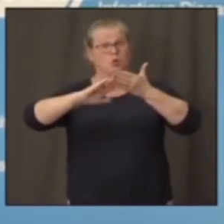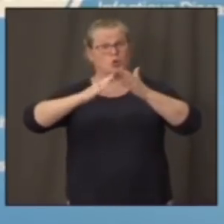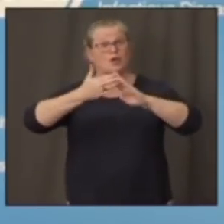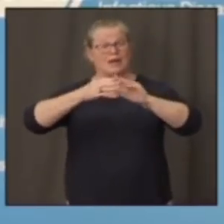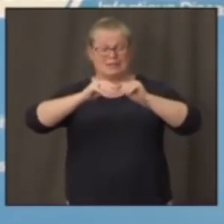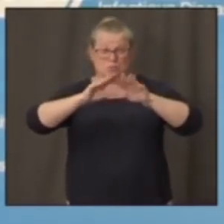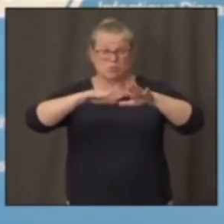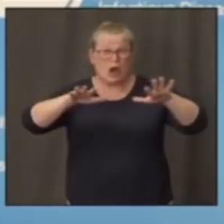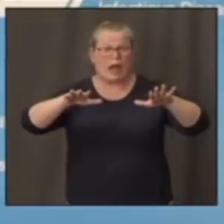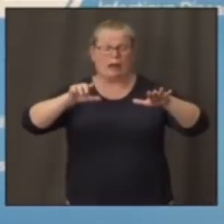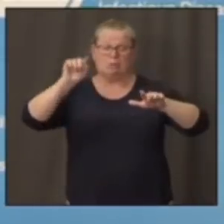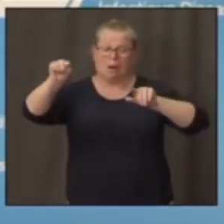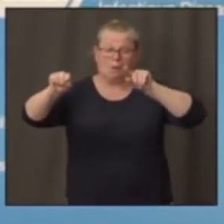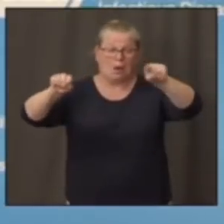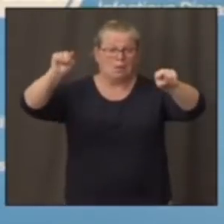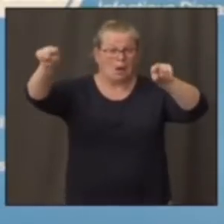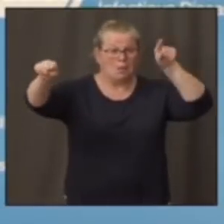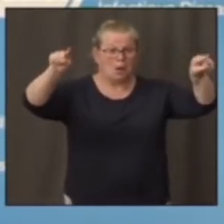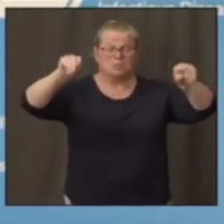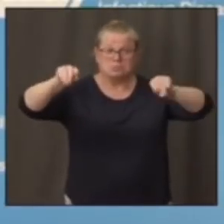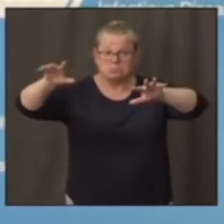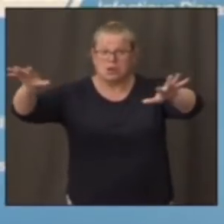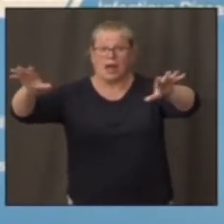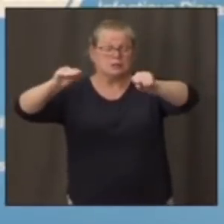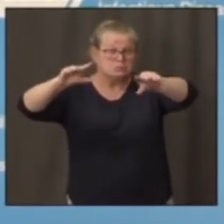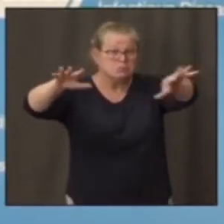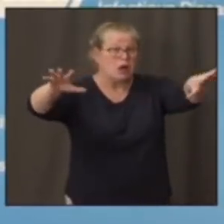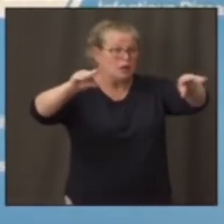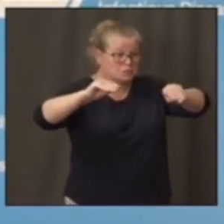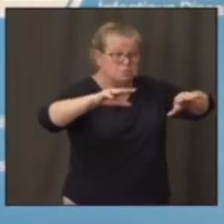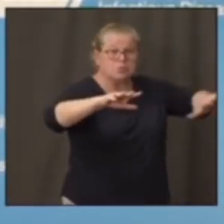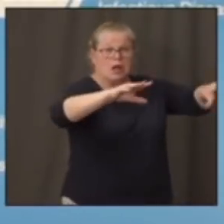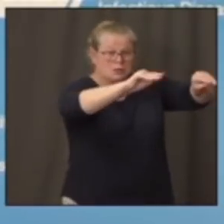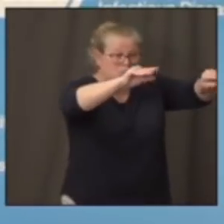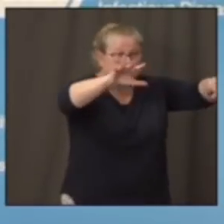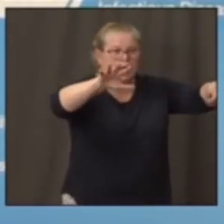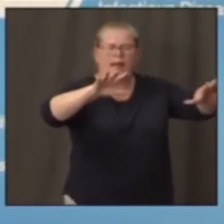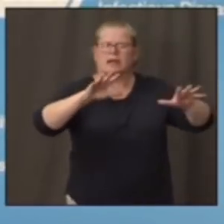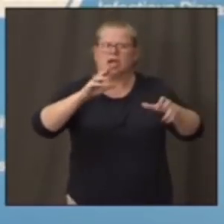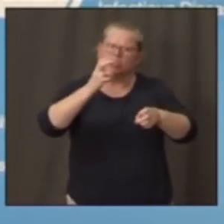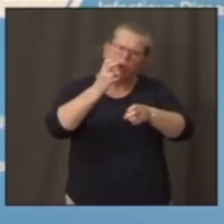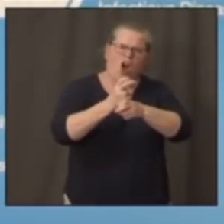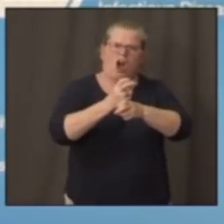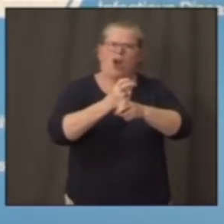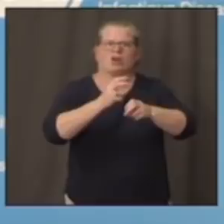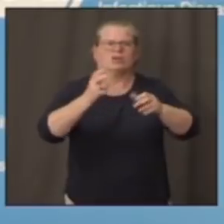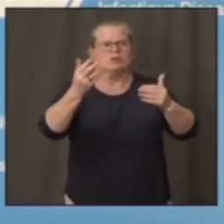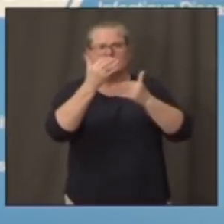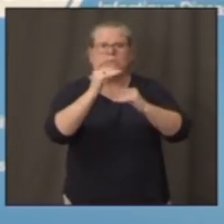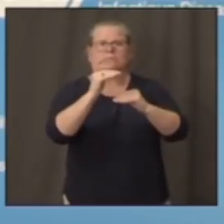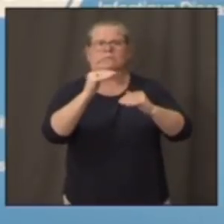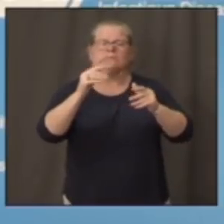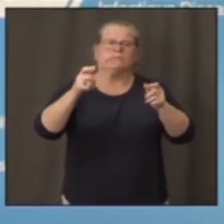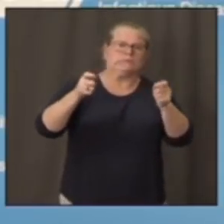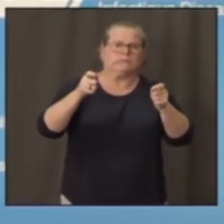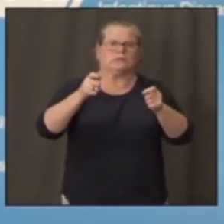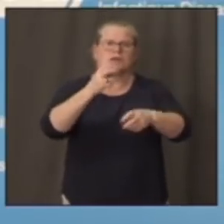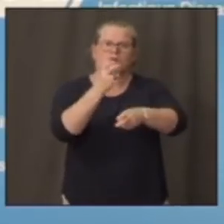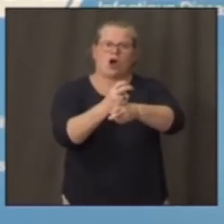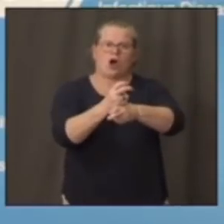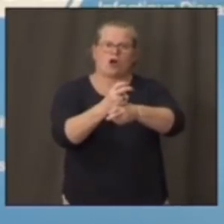So there are spread that are spreads that you know where it is, and you can contain it. For example,